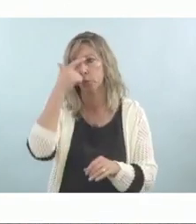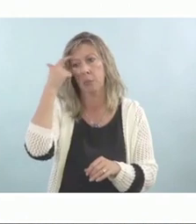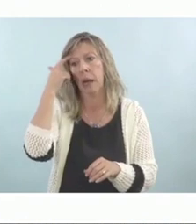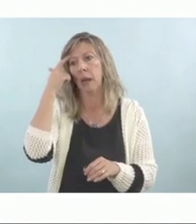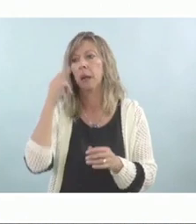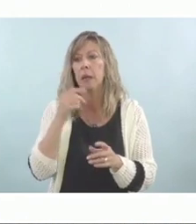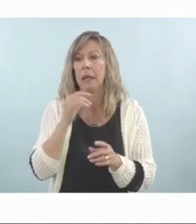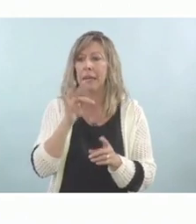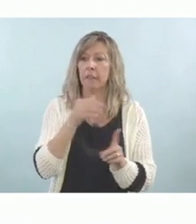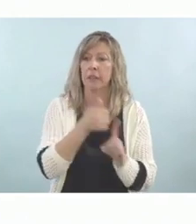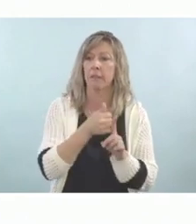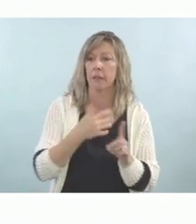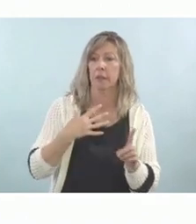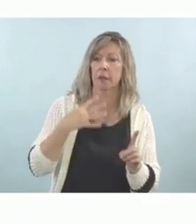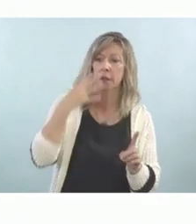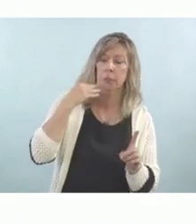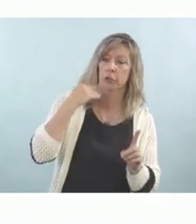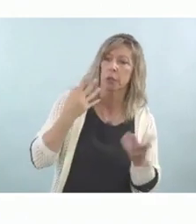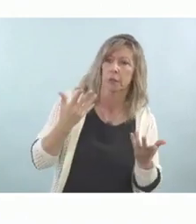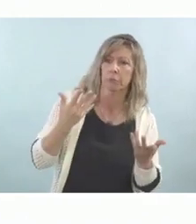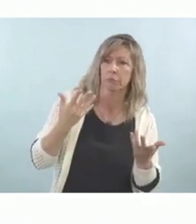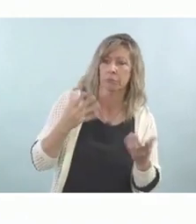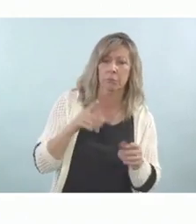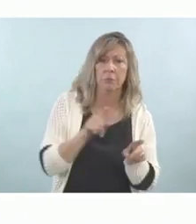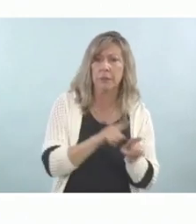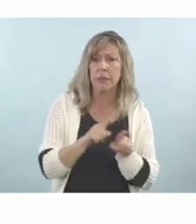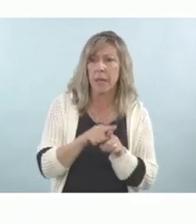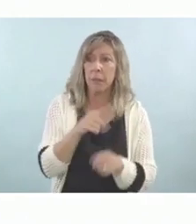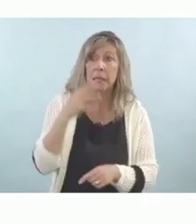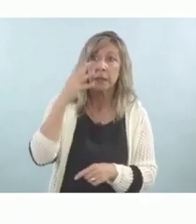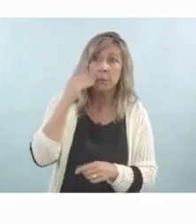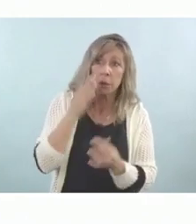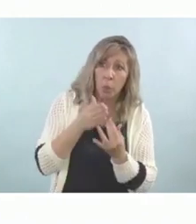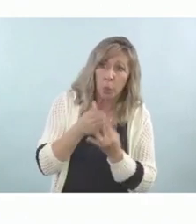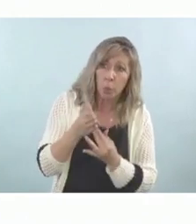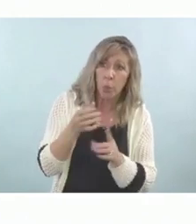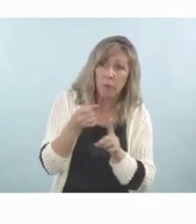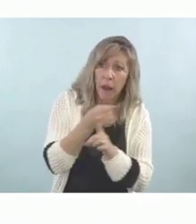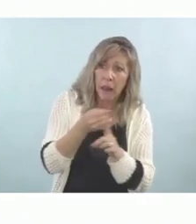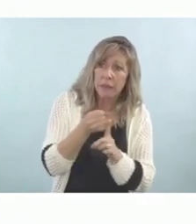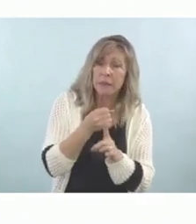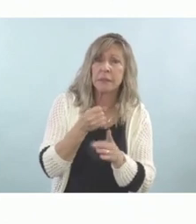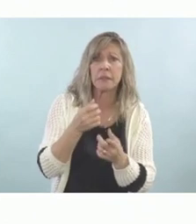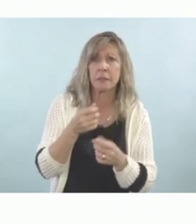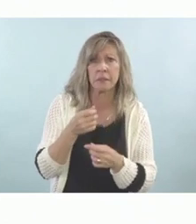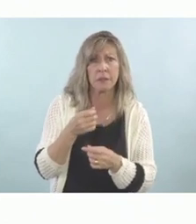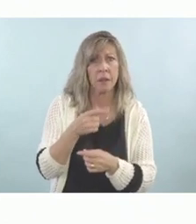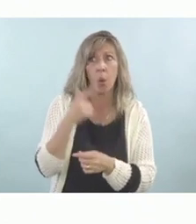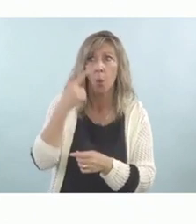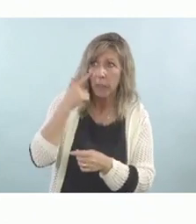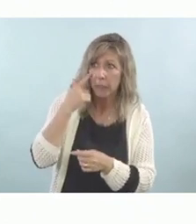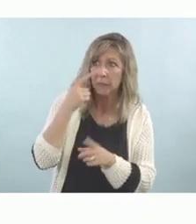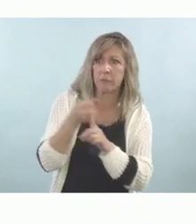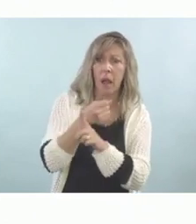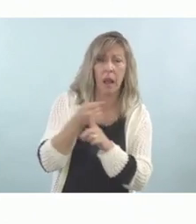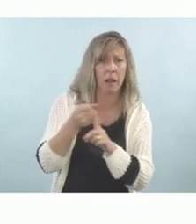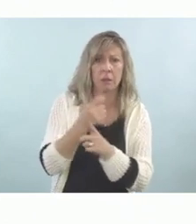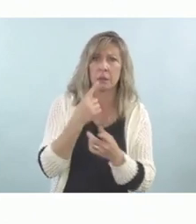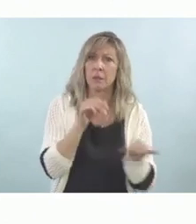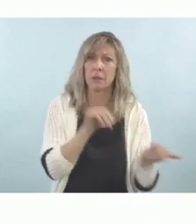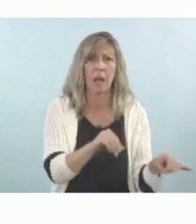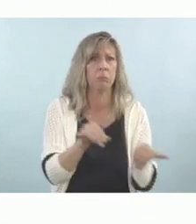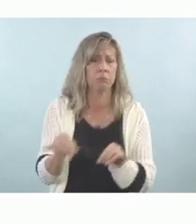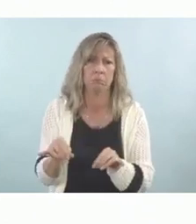as experiencing it. So I would say that those children that you are identifying are part of that group that I think should be tracked